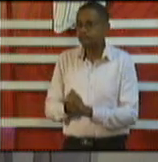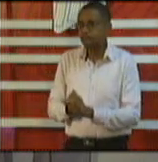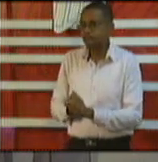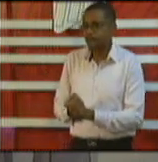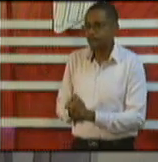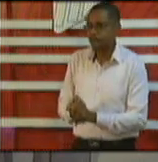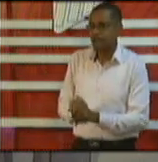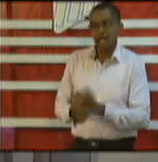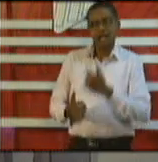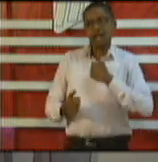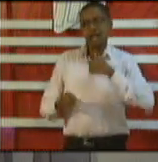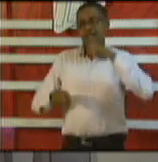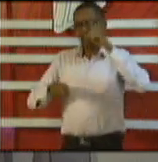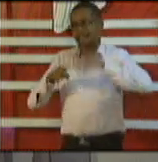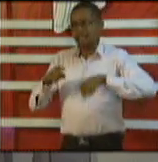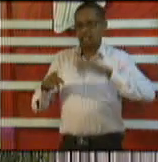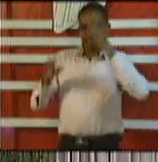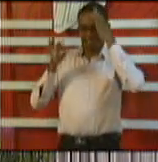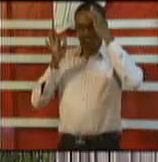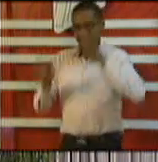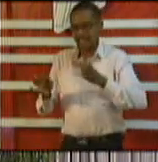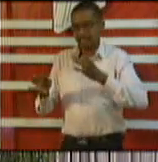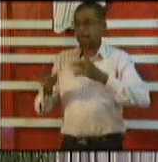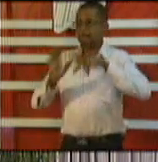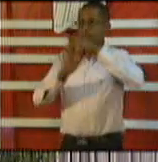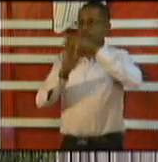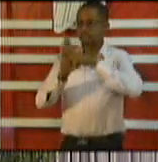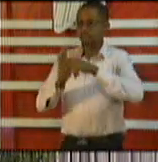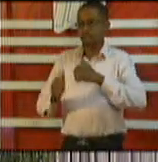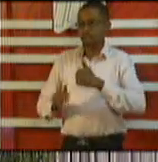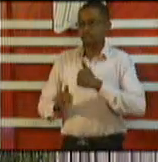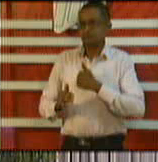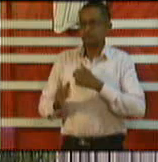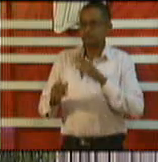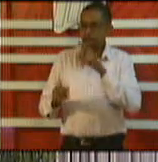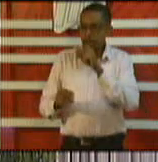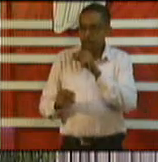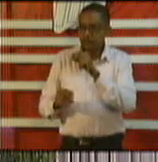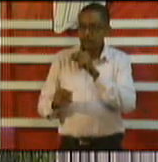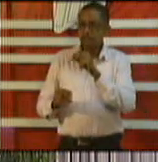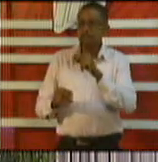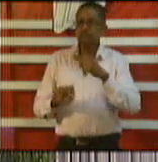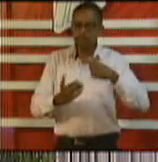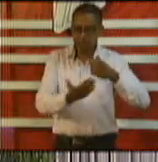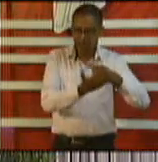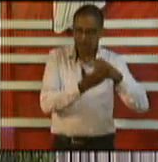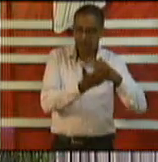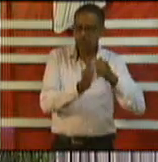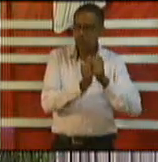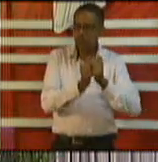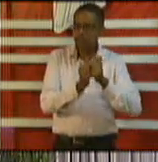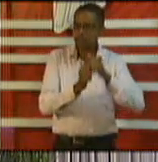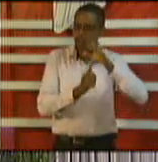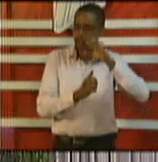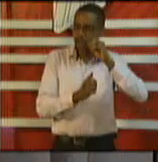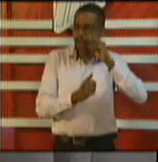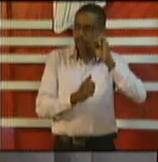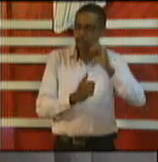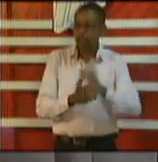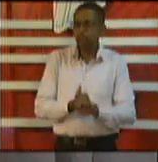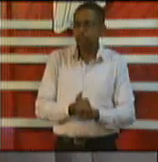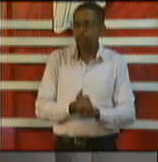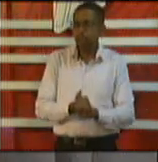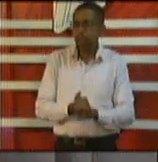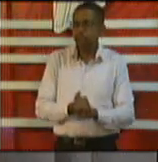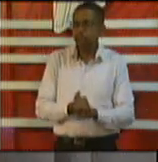policy decision on the flight I just like to add a minister Cox just to remind the population on this point the virtual meeting system